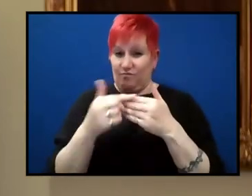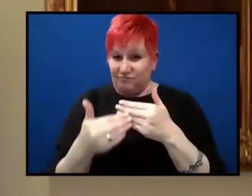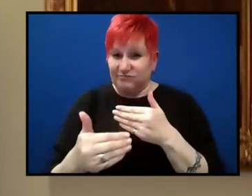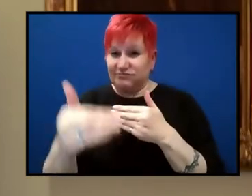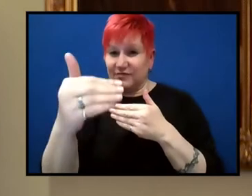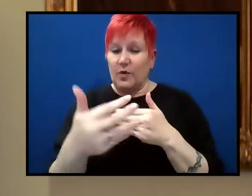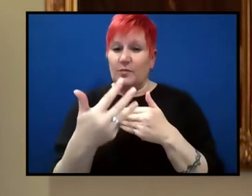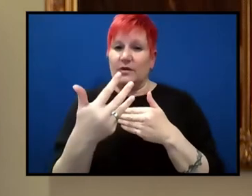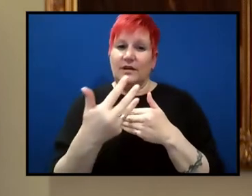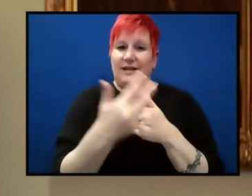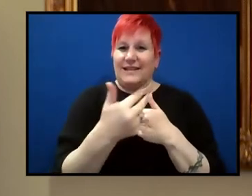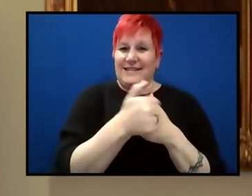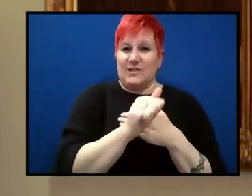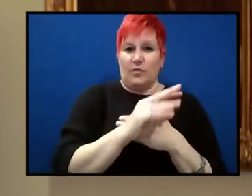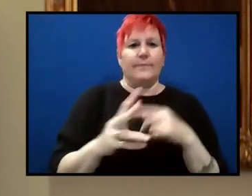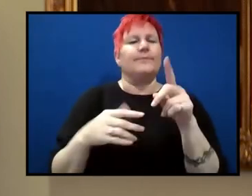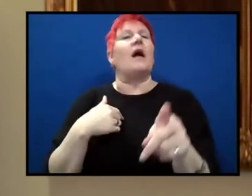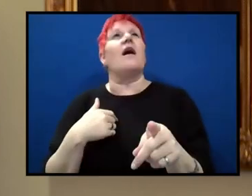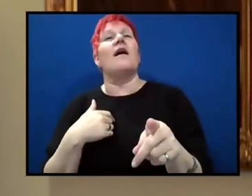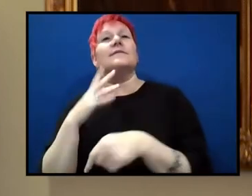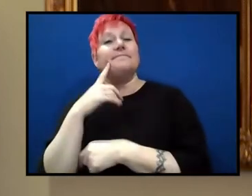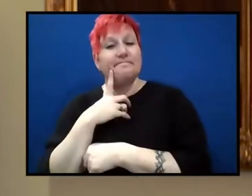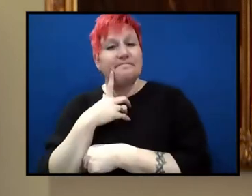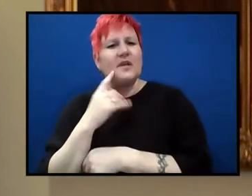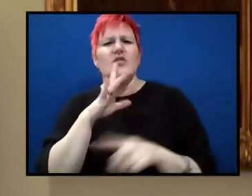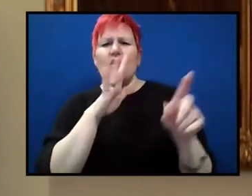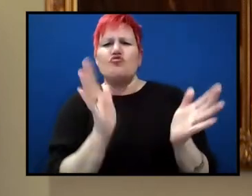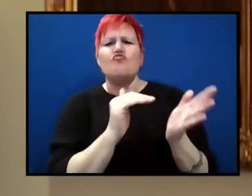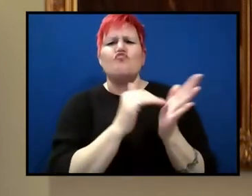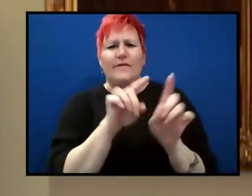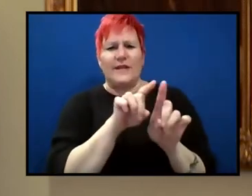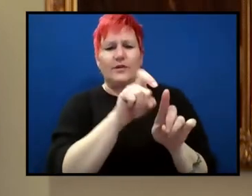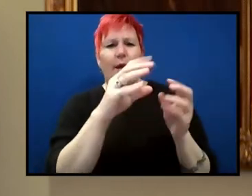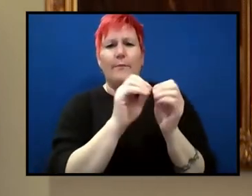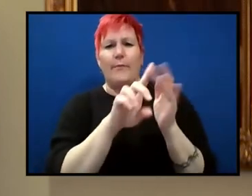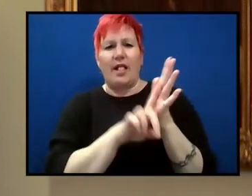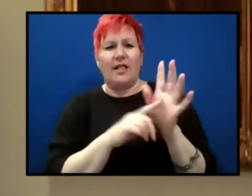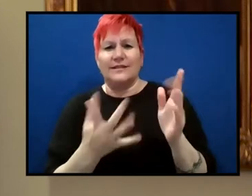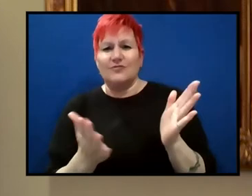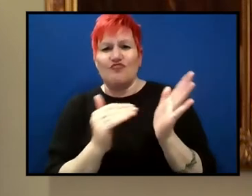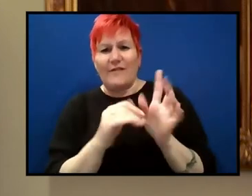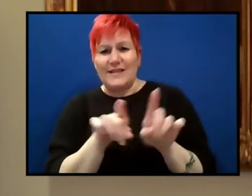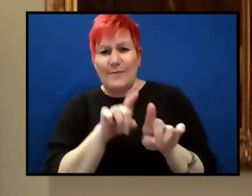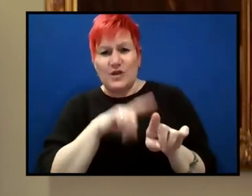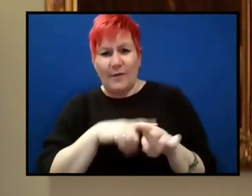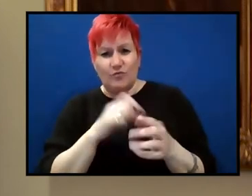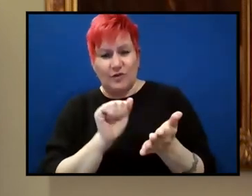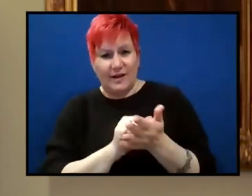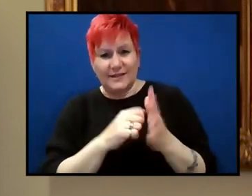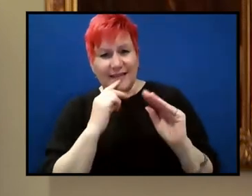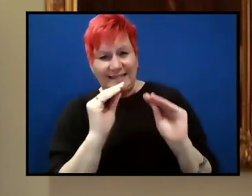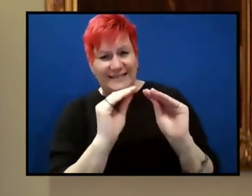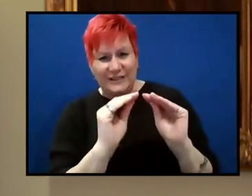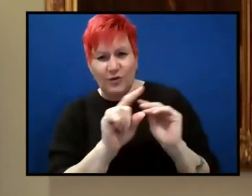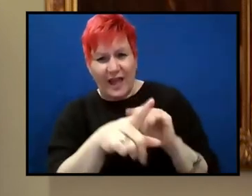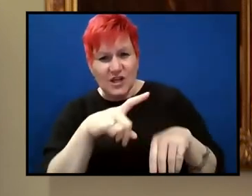years after that, at the same time as Andy. Uh, were they teaching you plate tectonics? Then what did, what, what was said